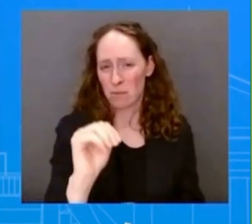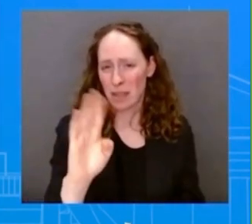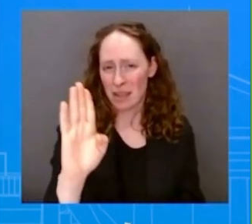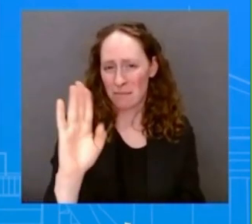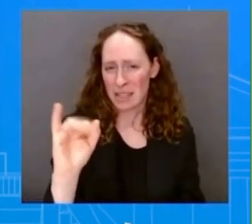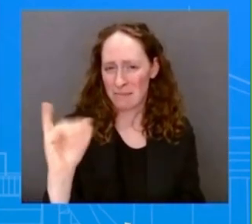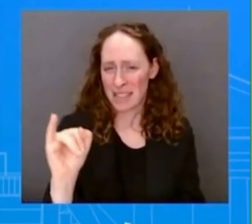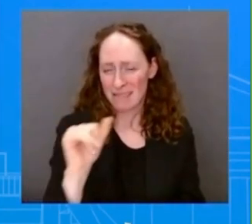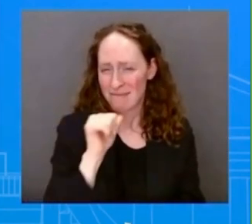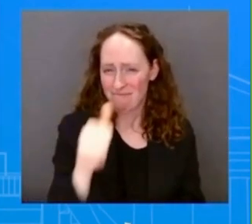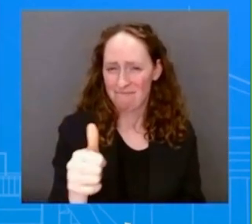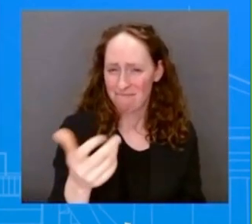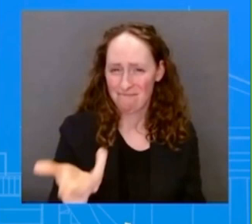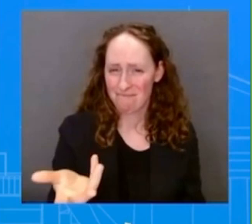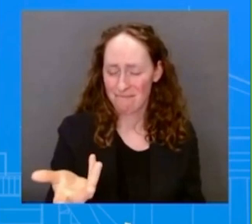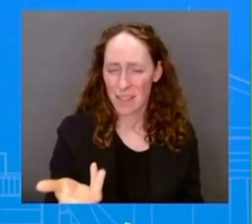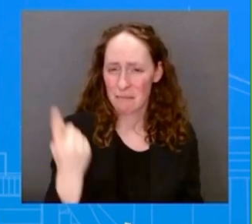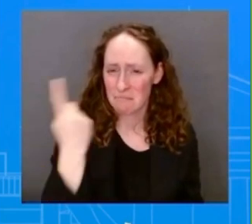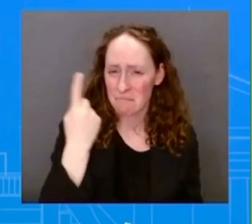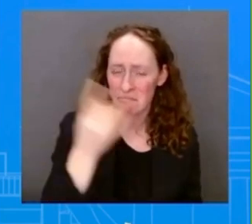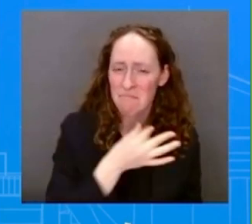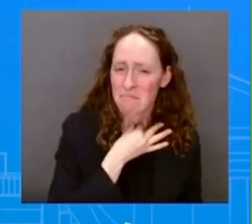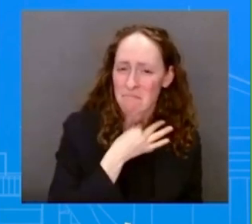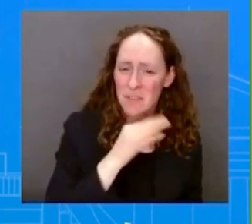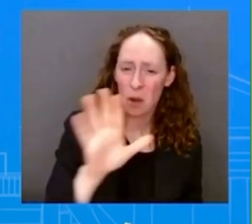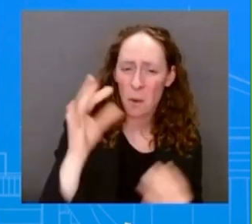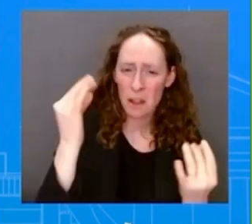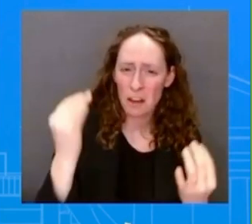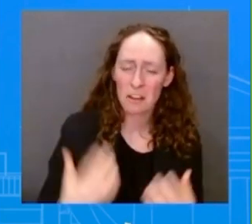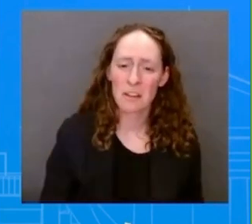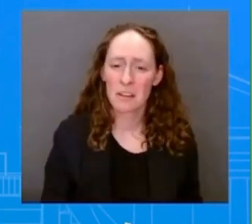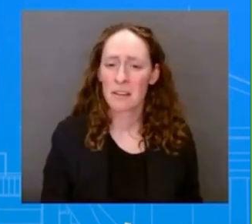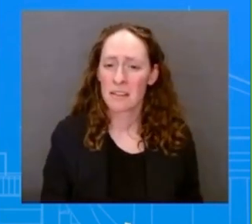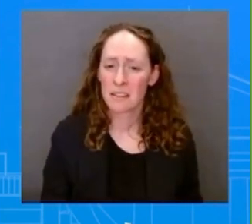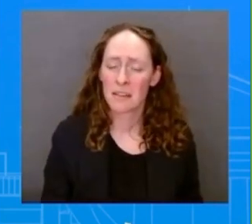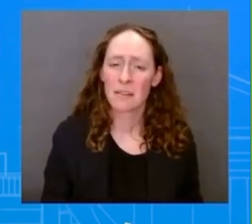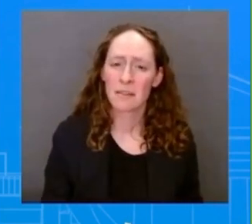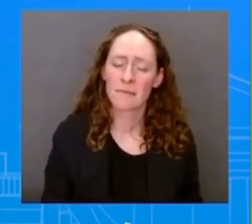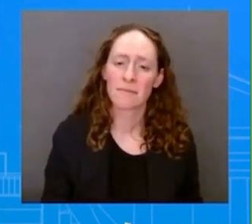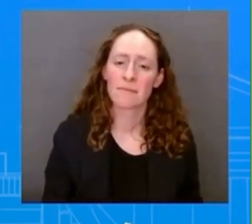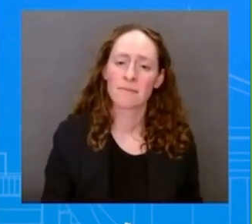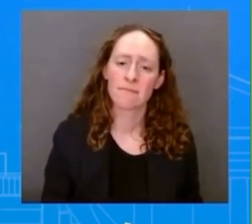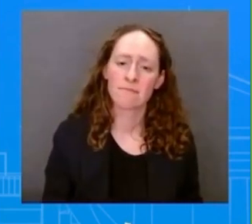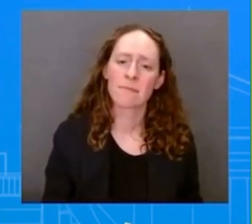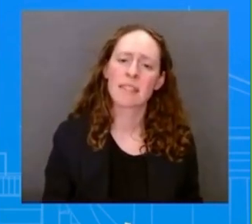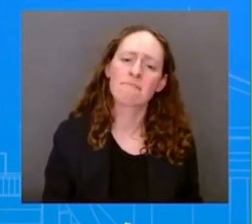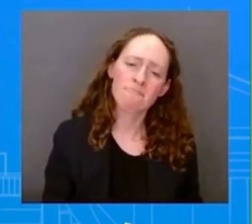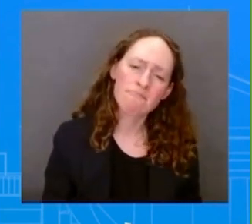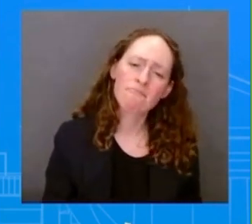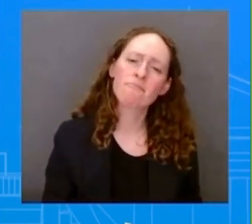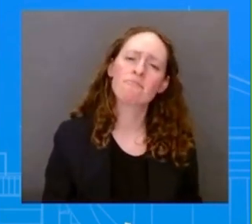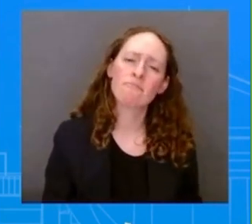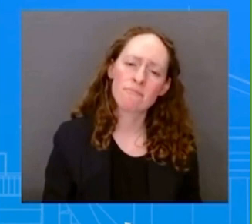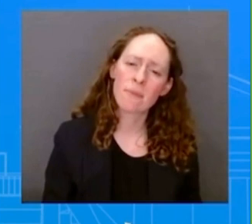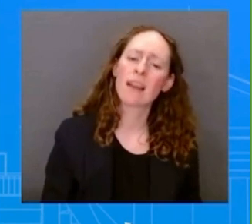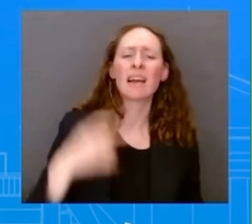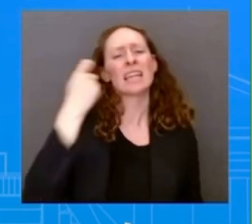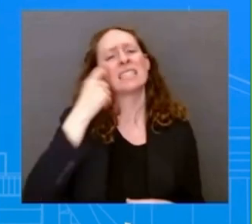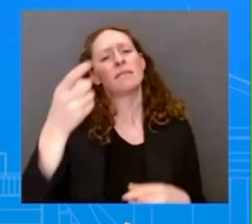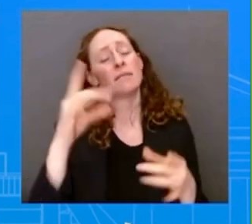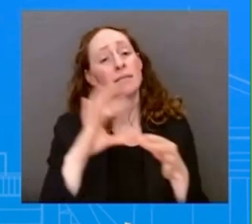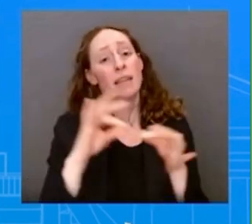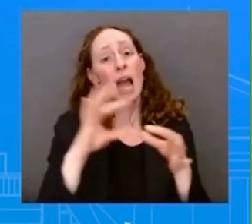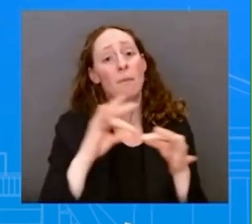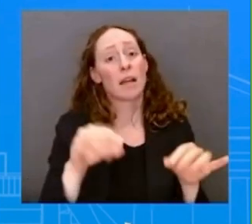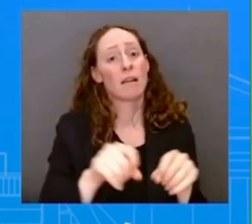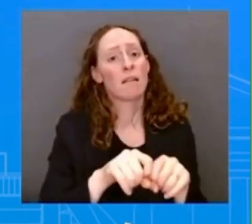to like about it. I mean, he talked about searching for a compromise. talked about working towards building a consensus here